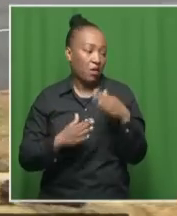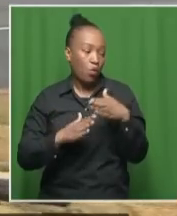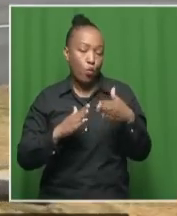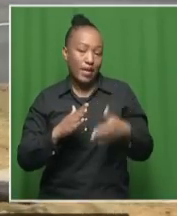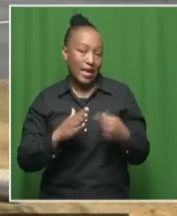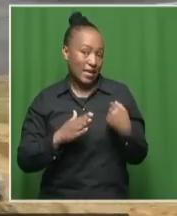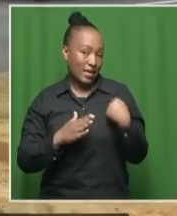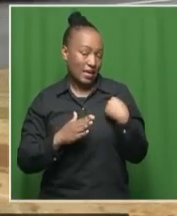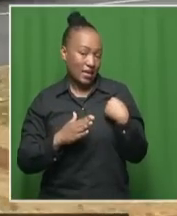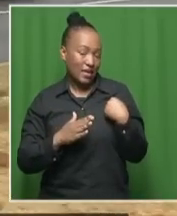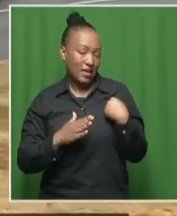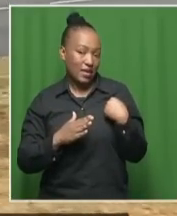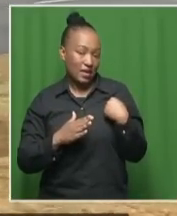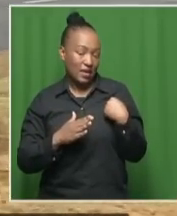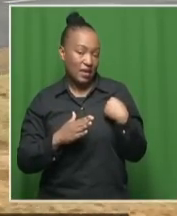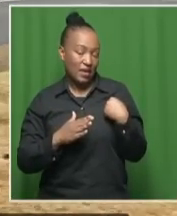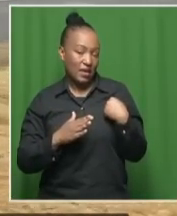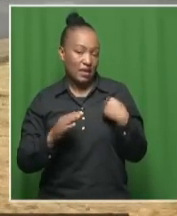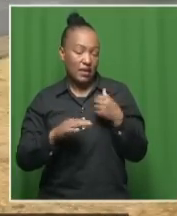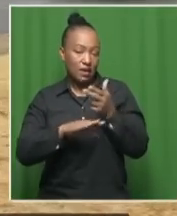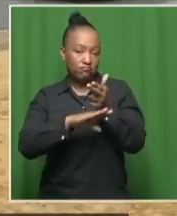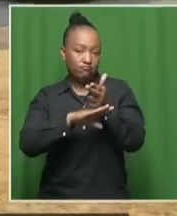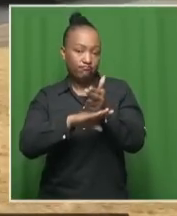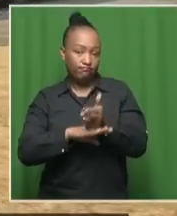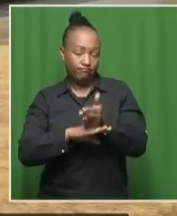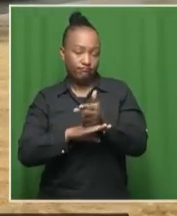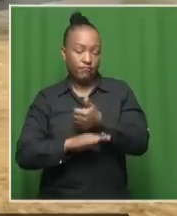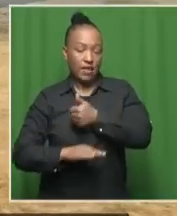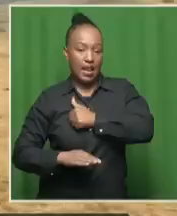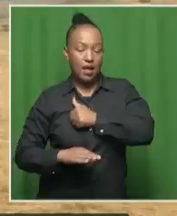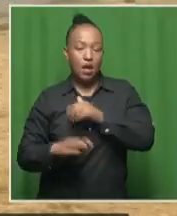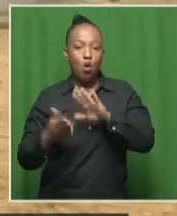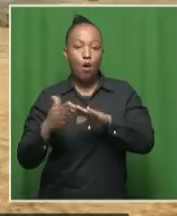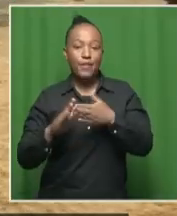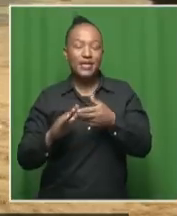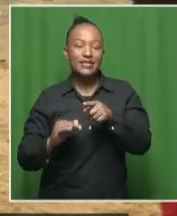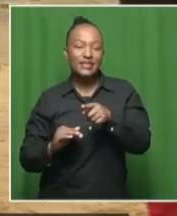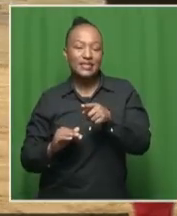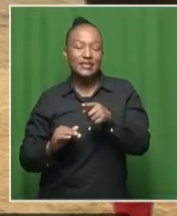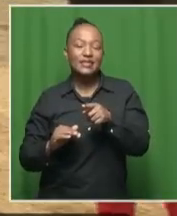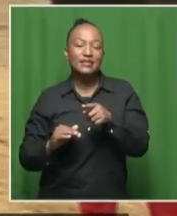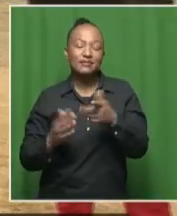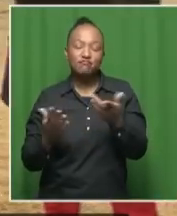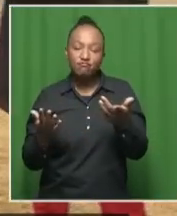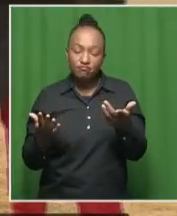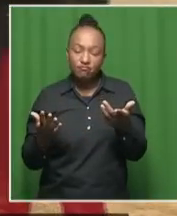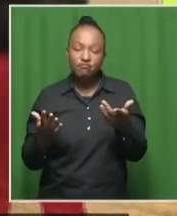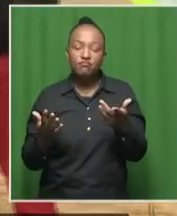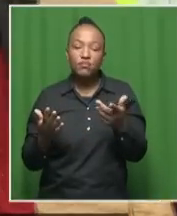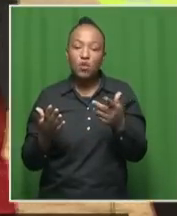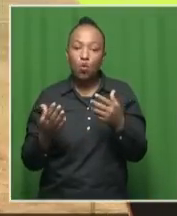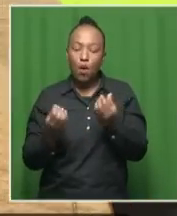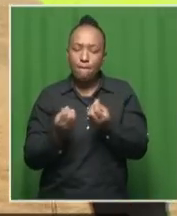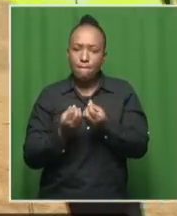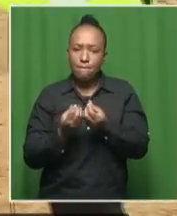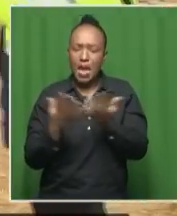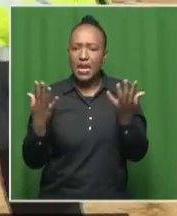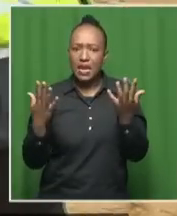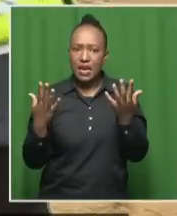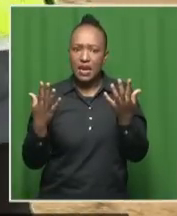that was captured, fortunately for the community. And this has obviously led to a lot of